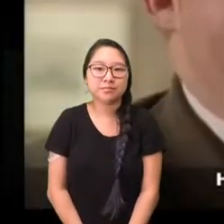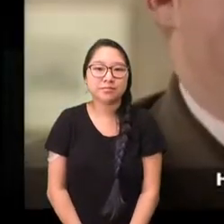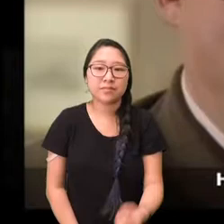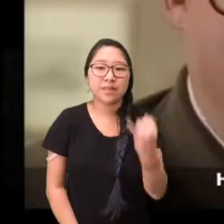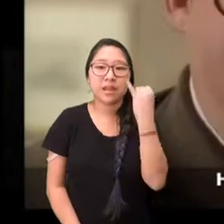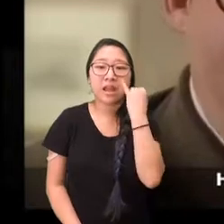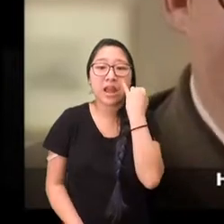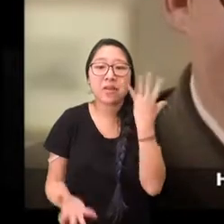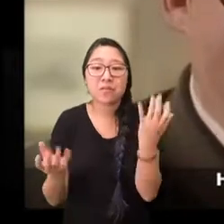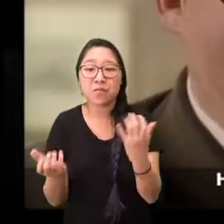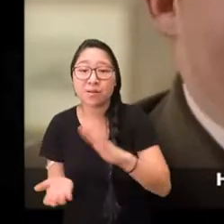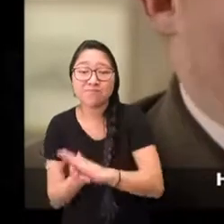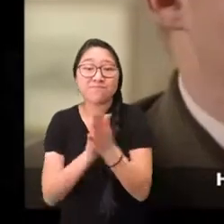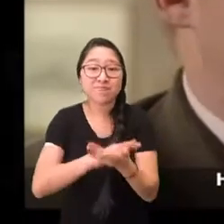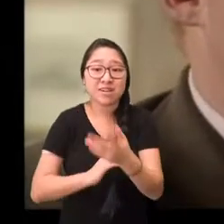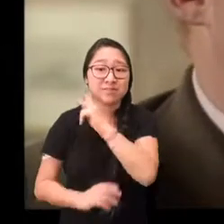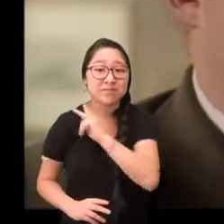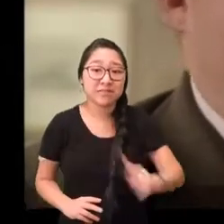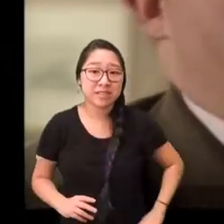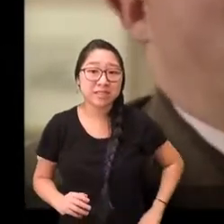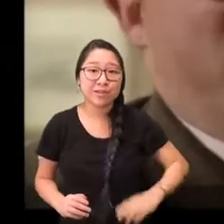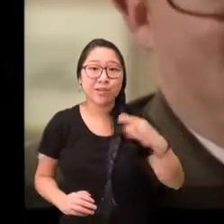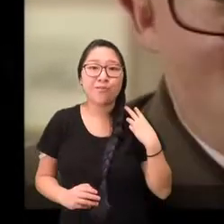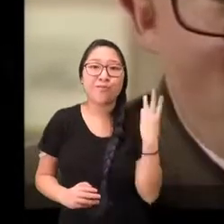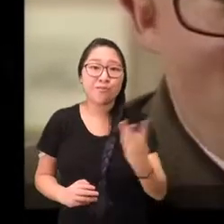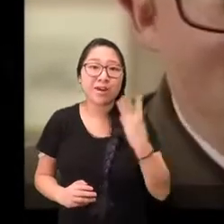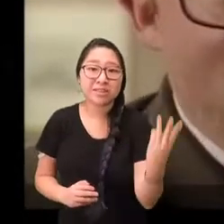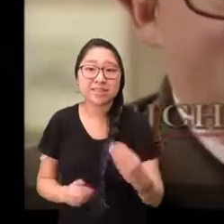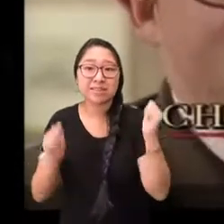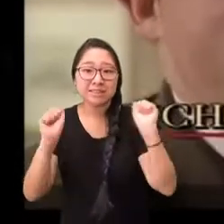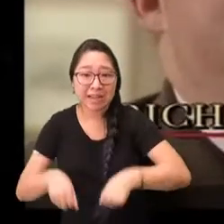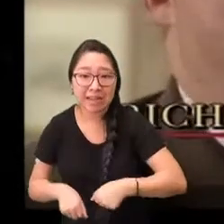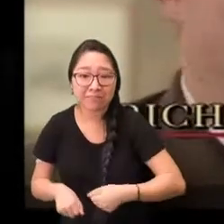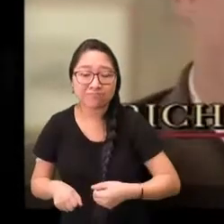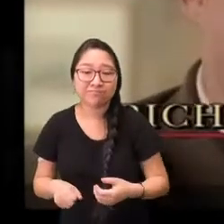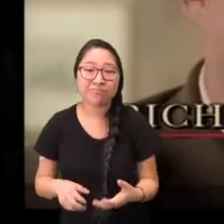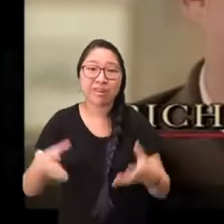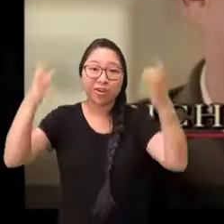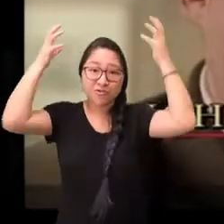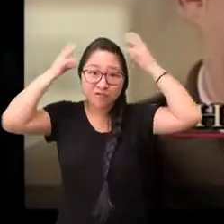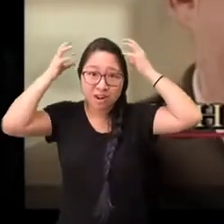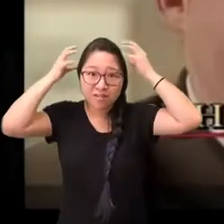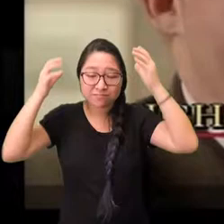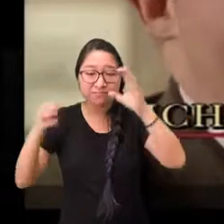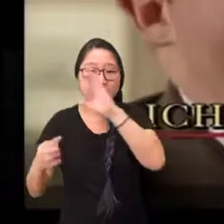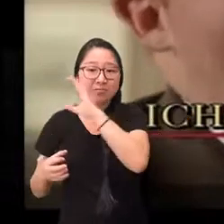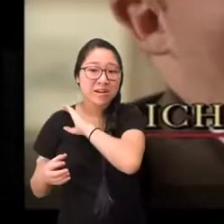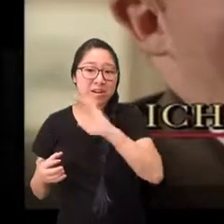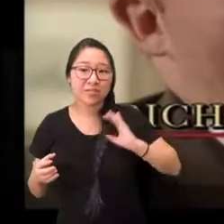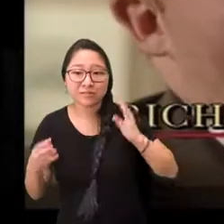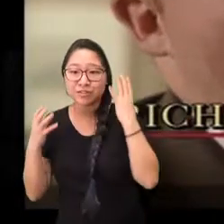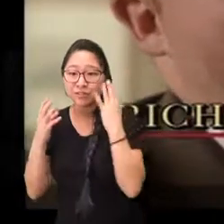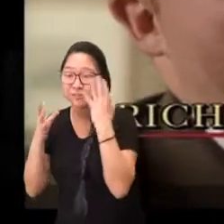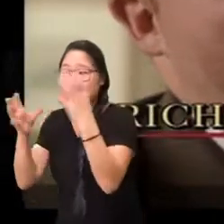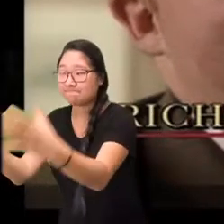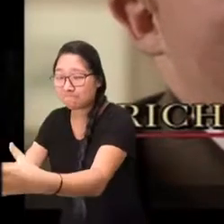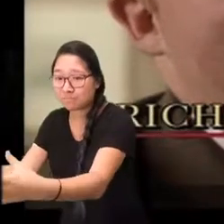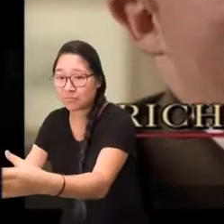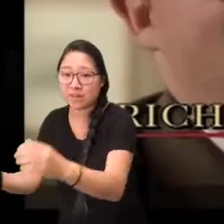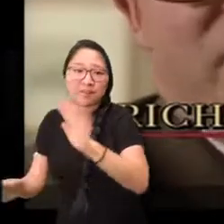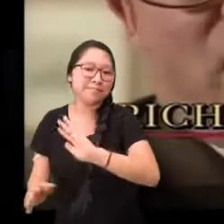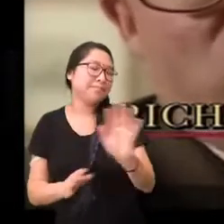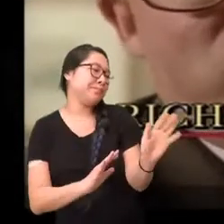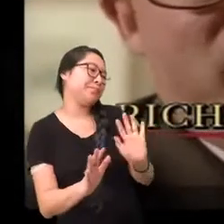he could have been king Congress in effect offered him a crown he spurned it and in the process